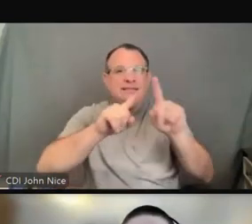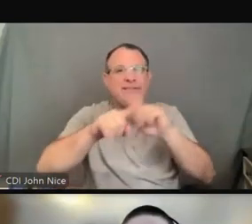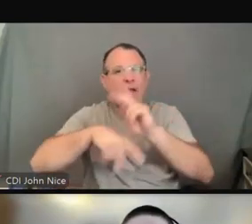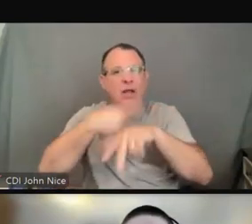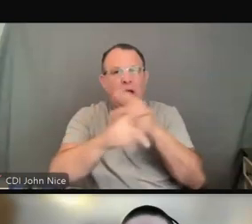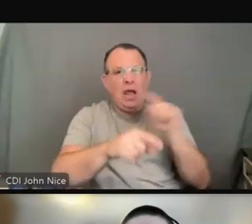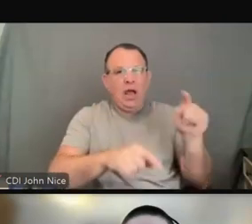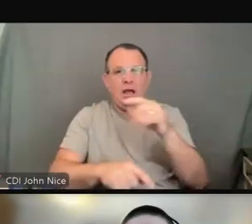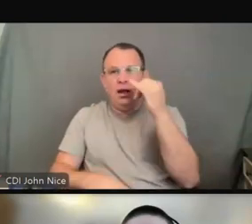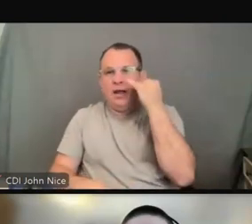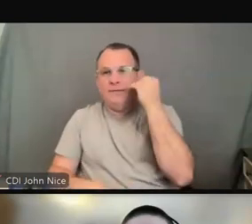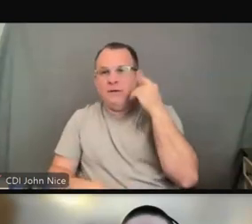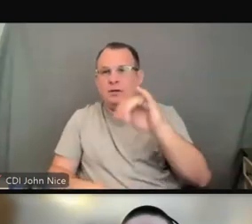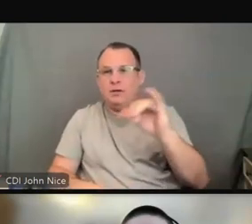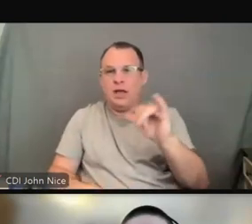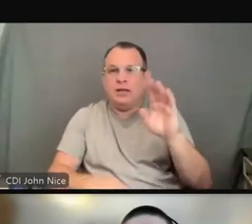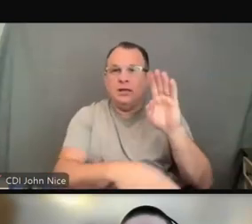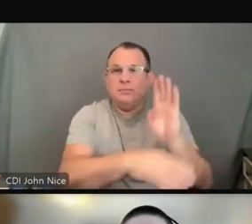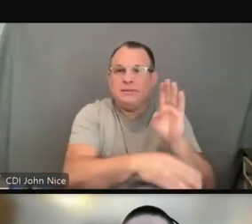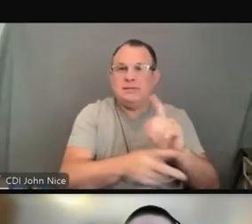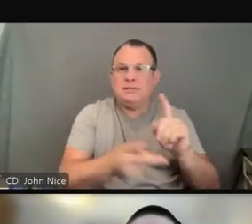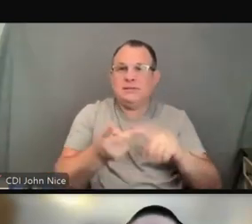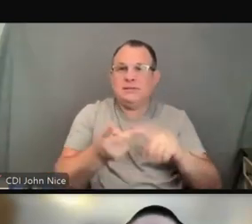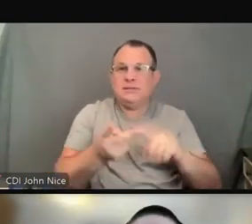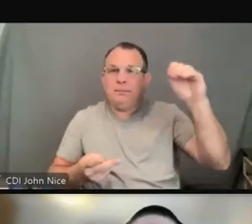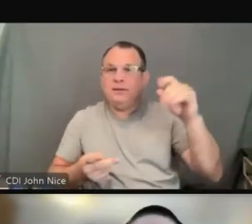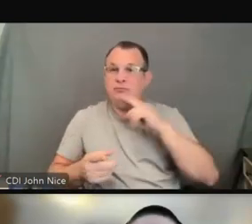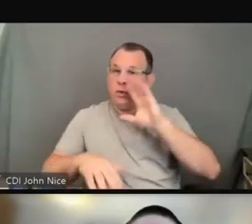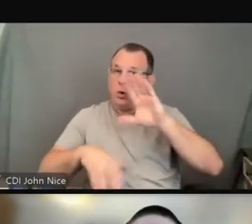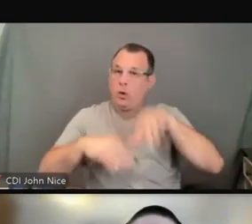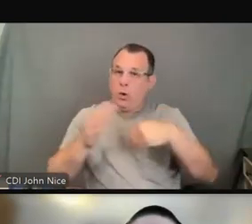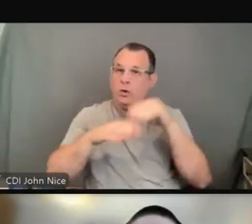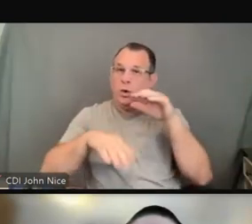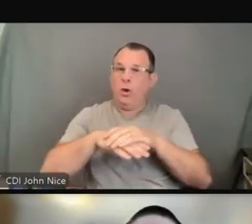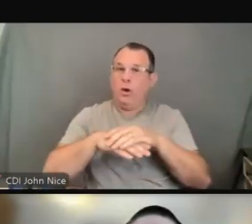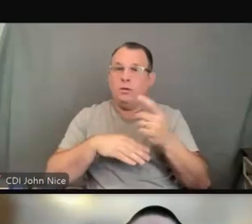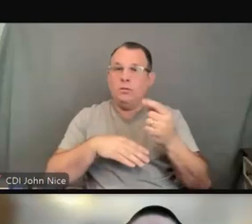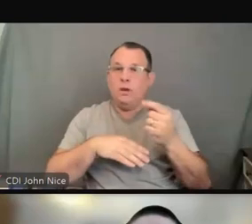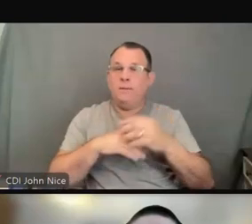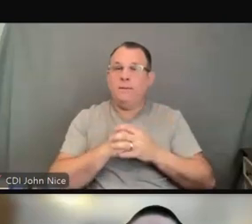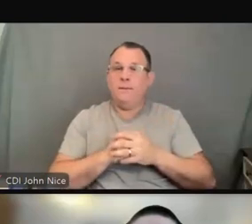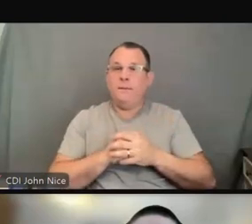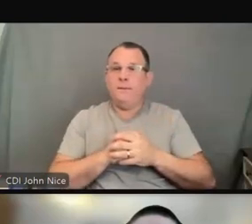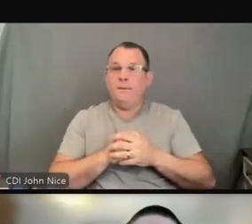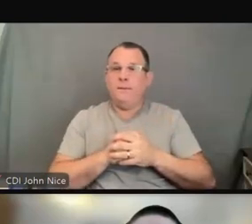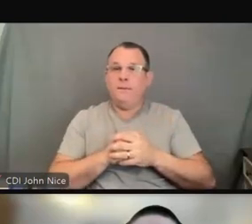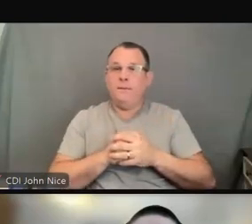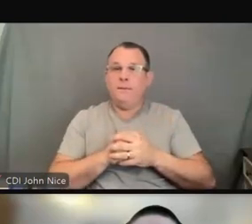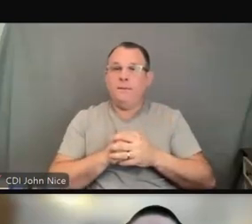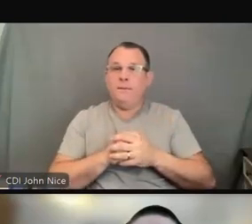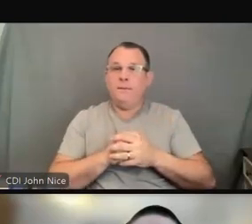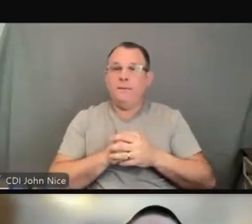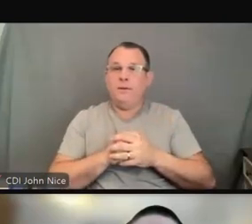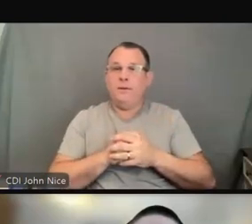So looking first at Section 504, we see that this applies to recipients of federal